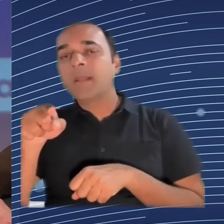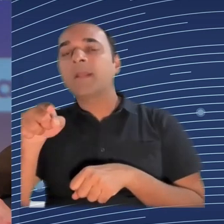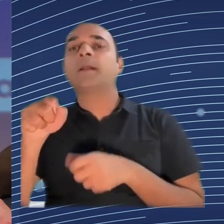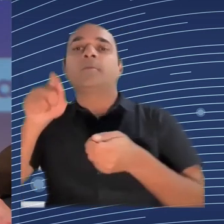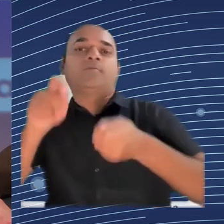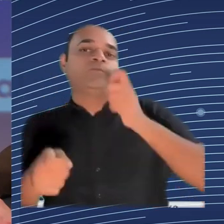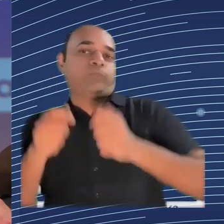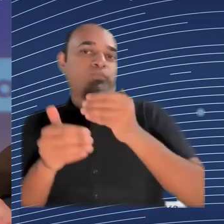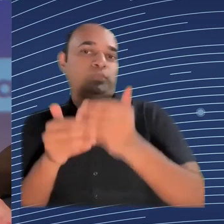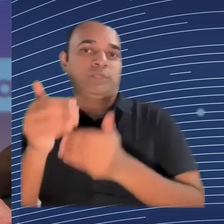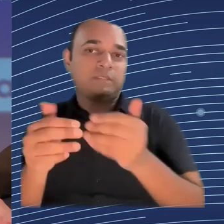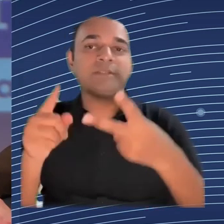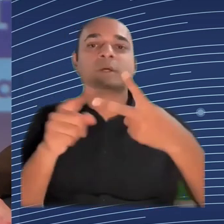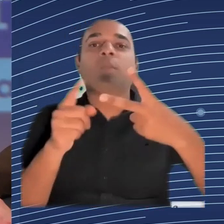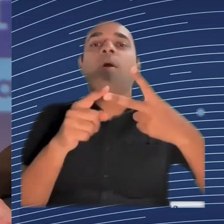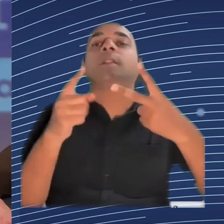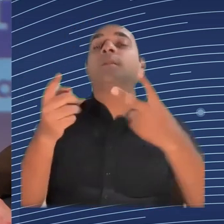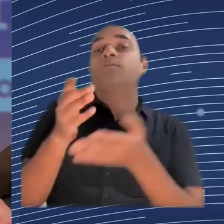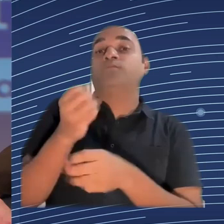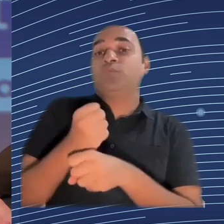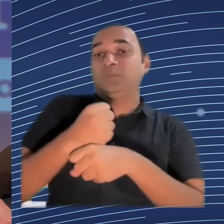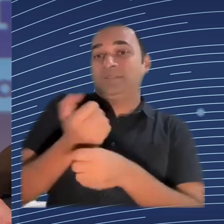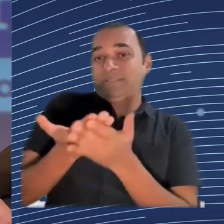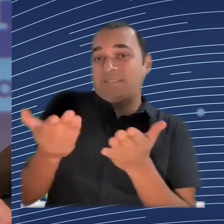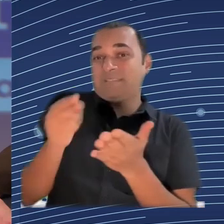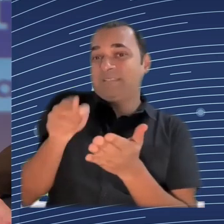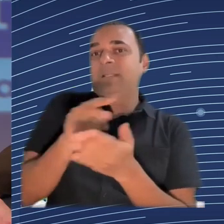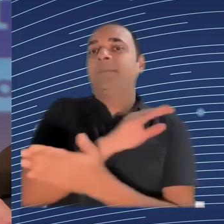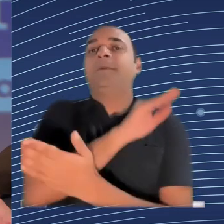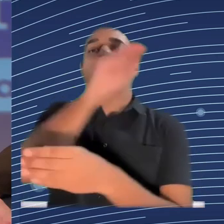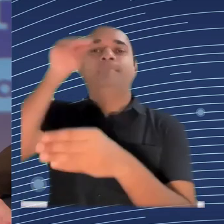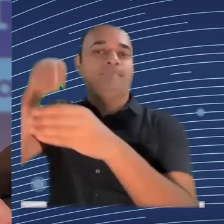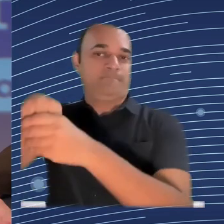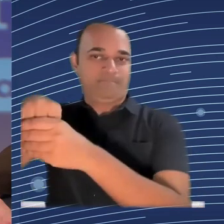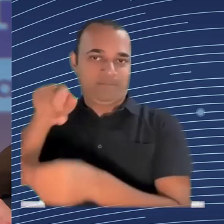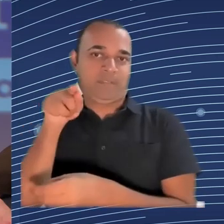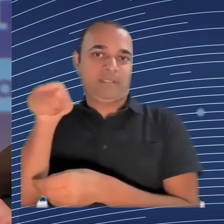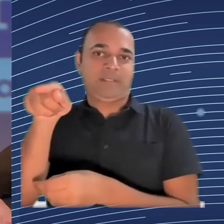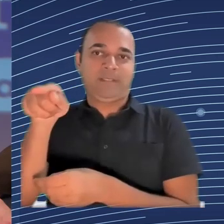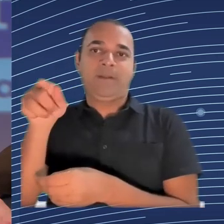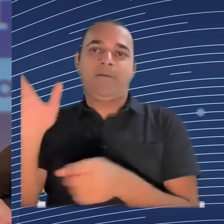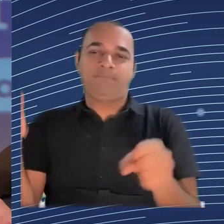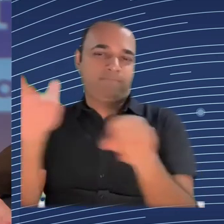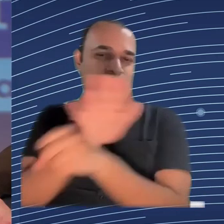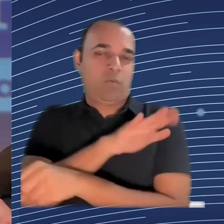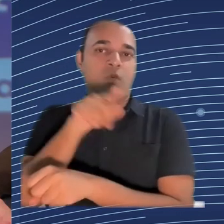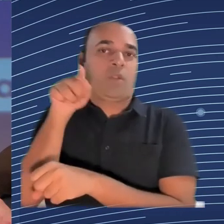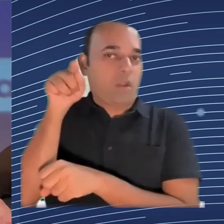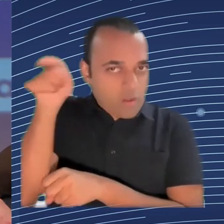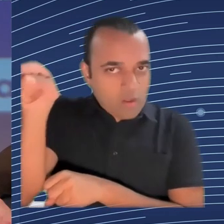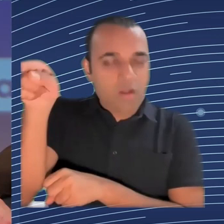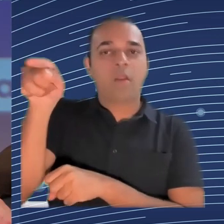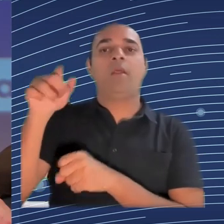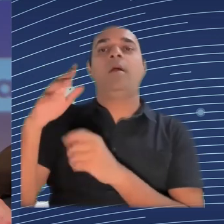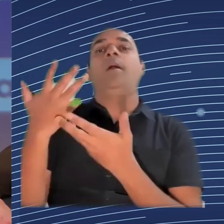it's a system that makes decisions about employees in some way. Will the